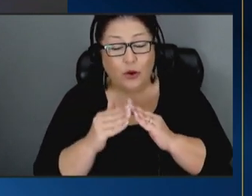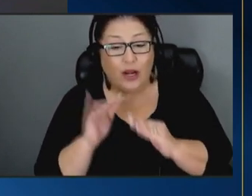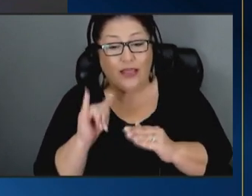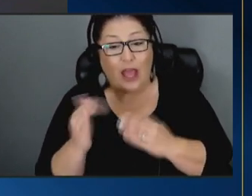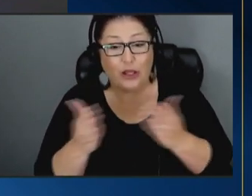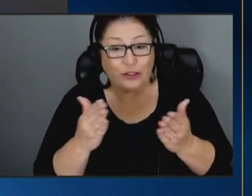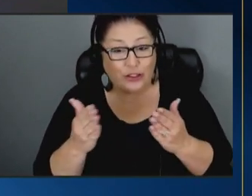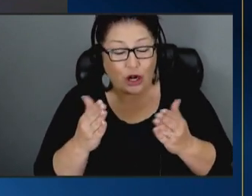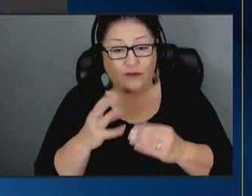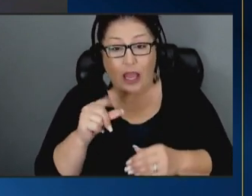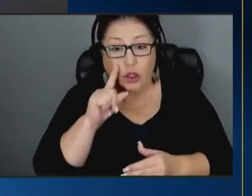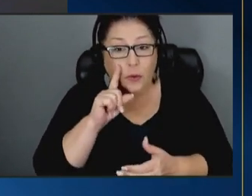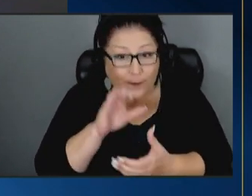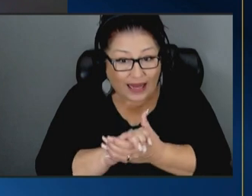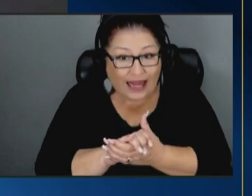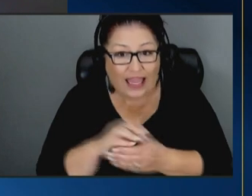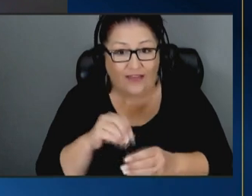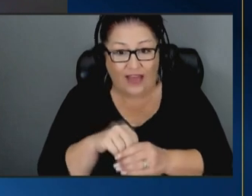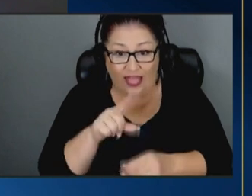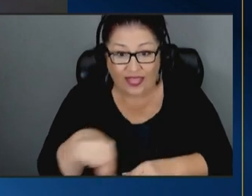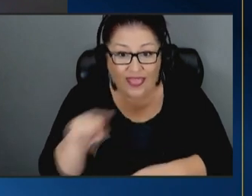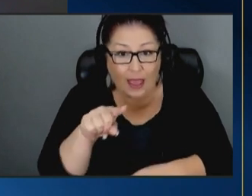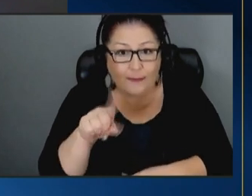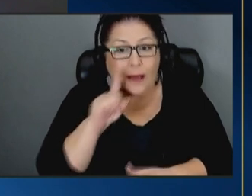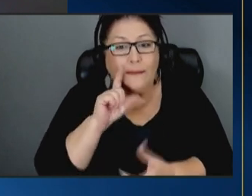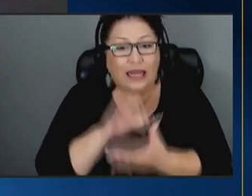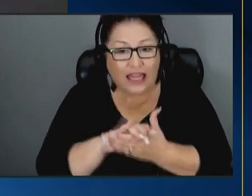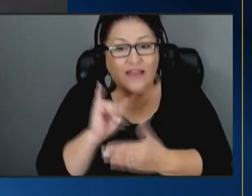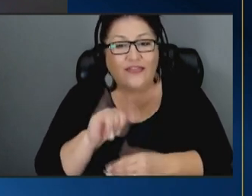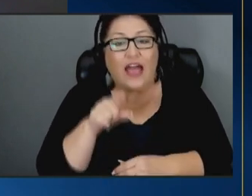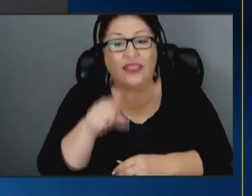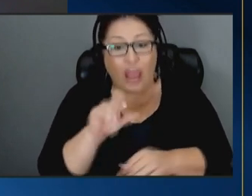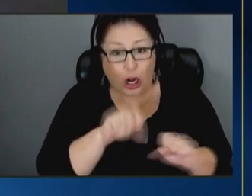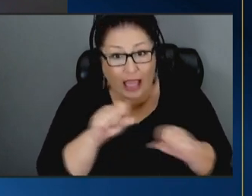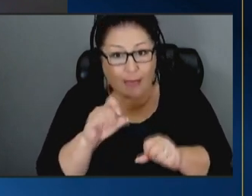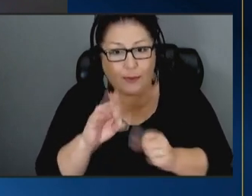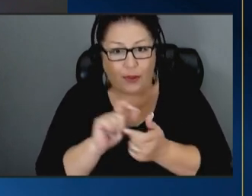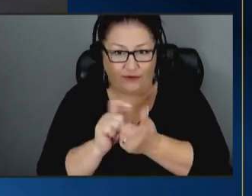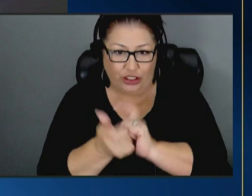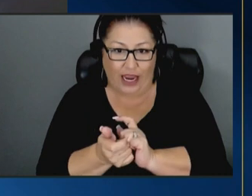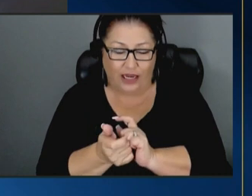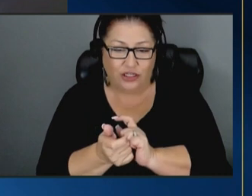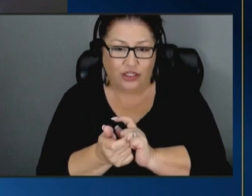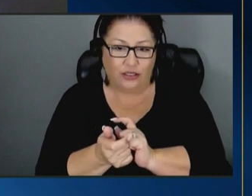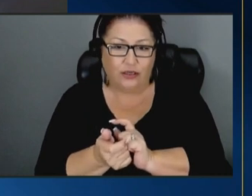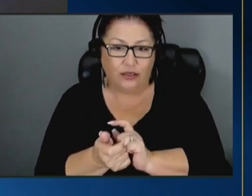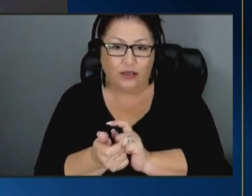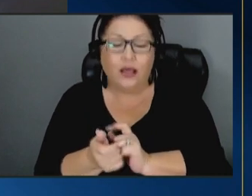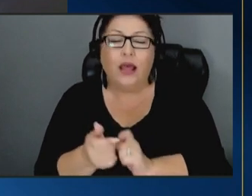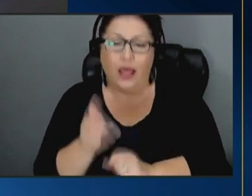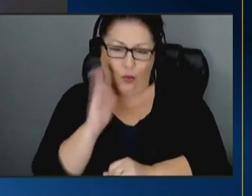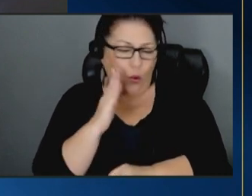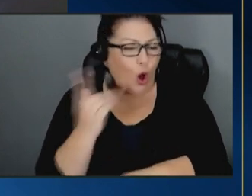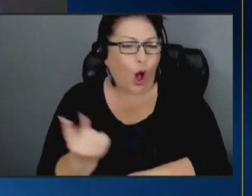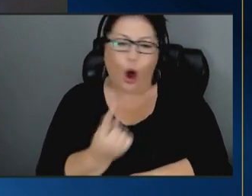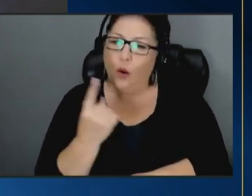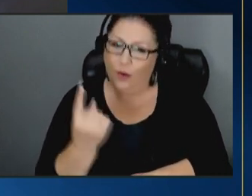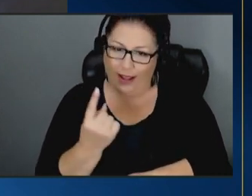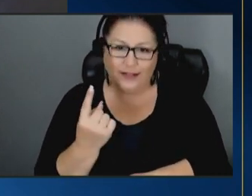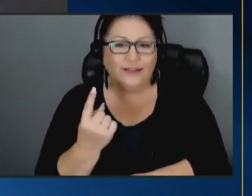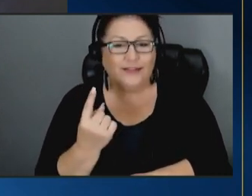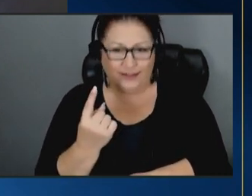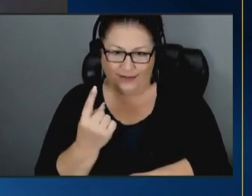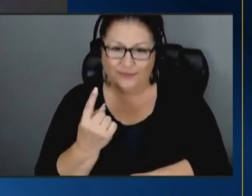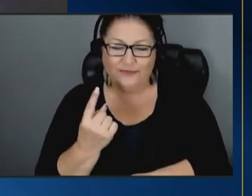believe in them believe that they are capable of change um it will always lend